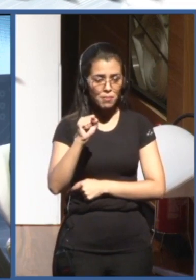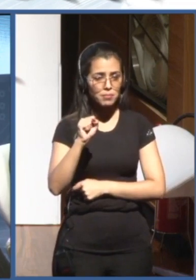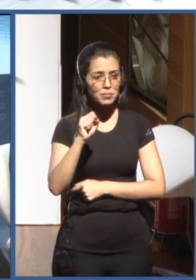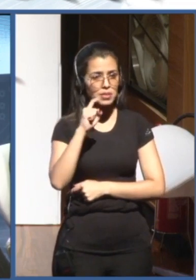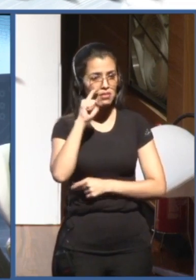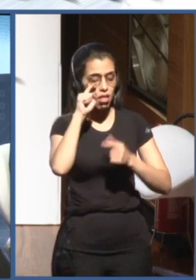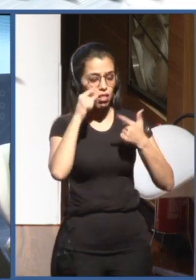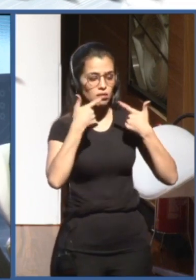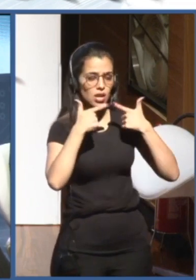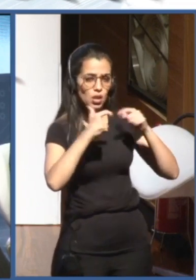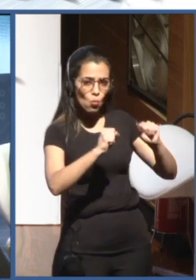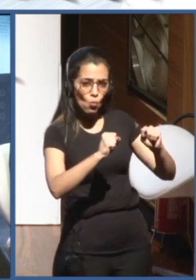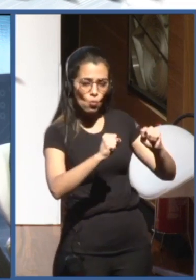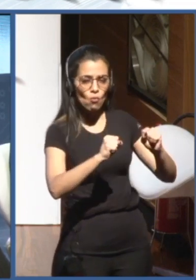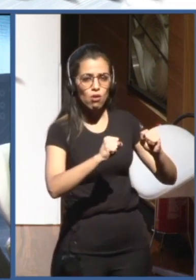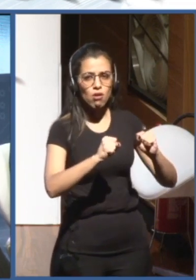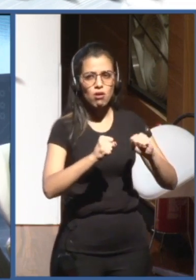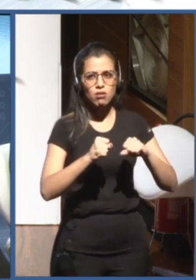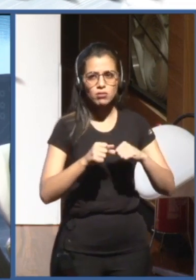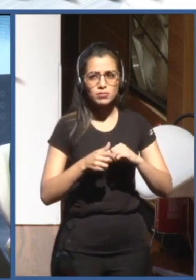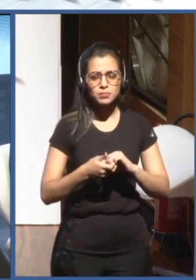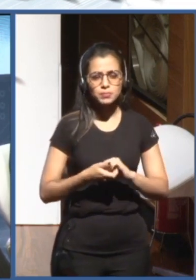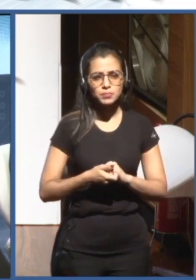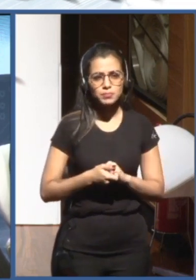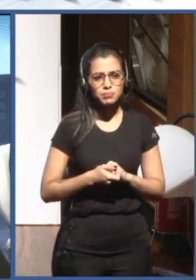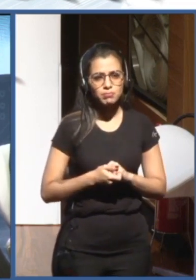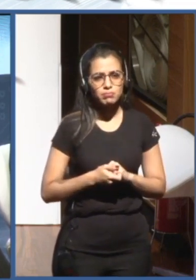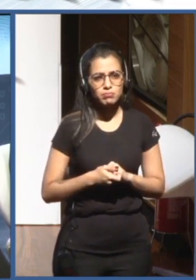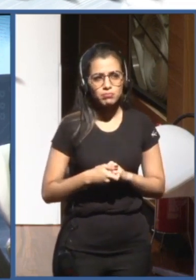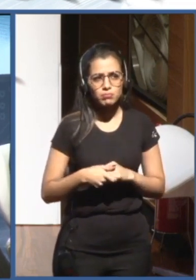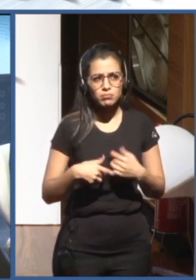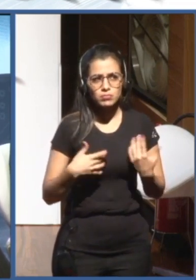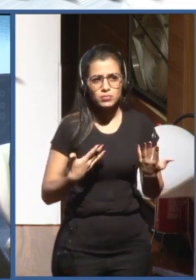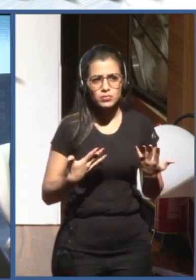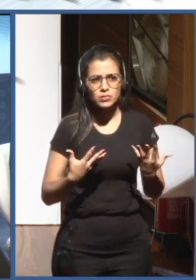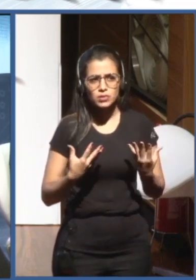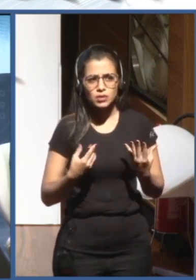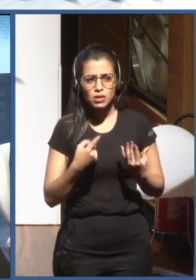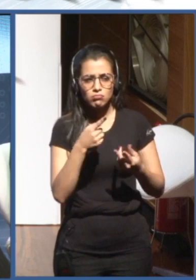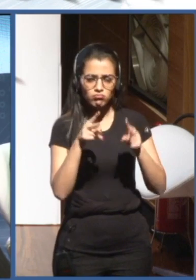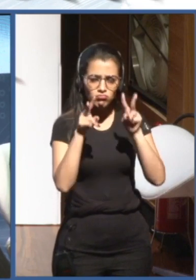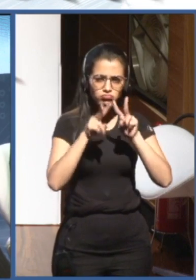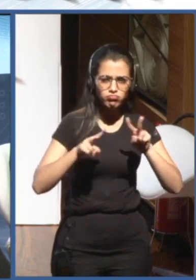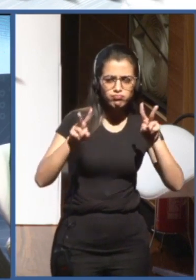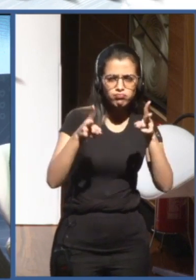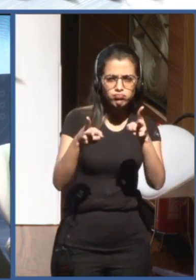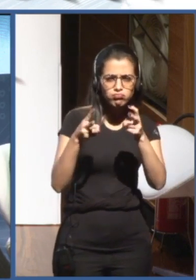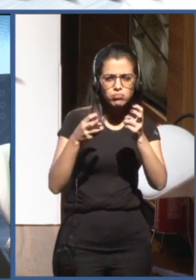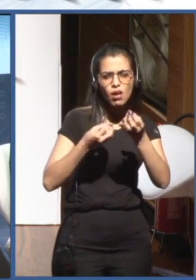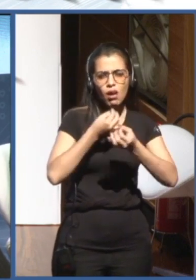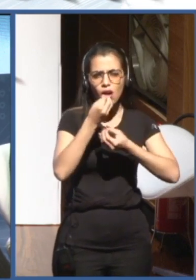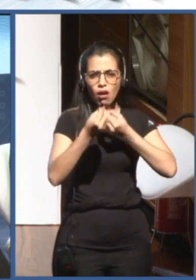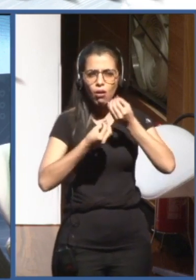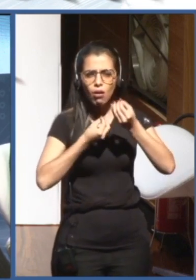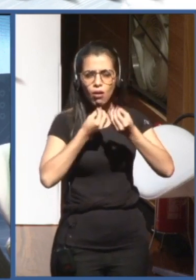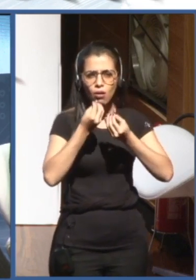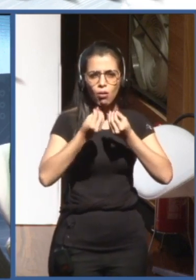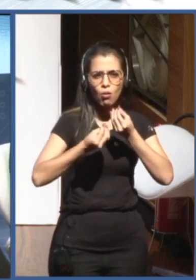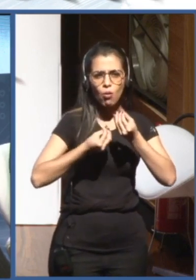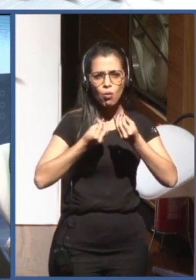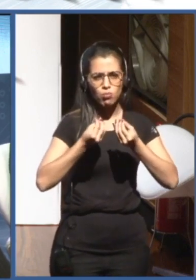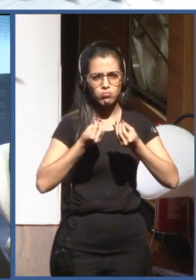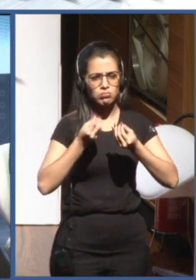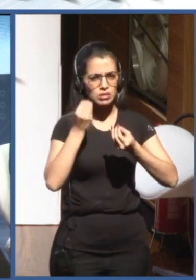can see this center addressing all those issues while involving these big member states, let's say?